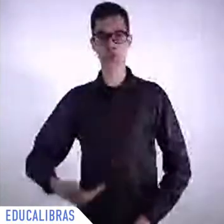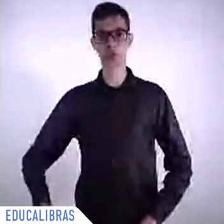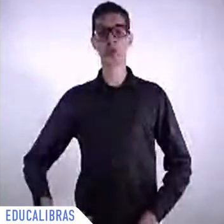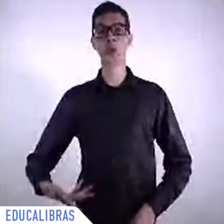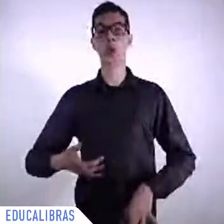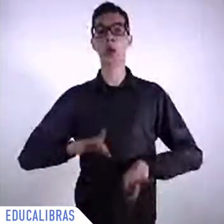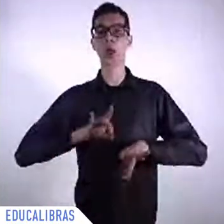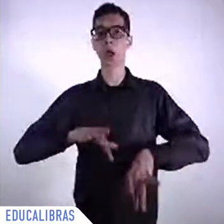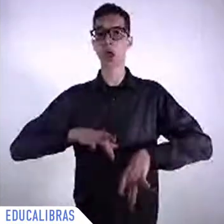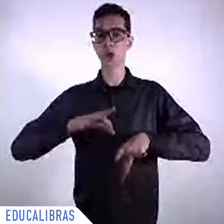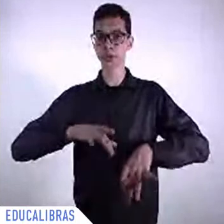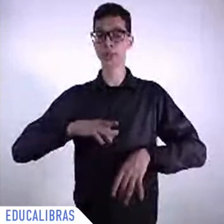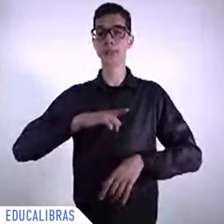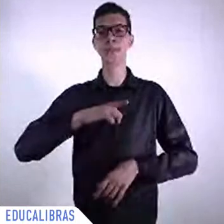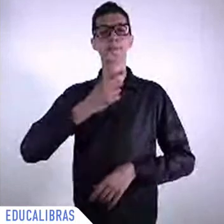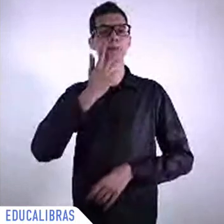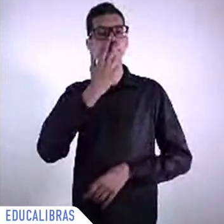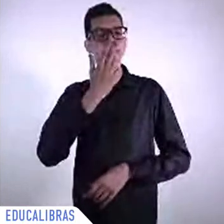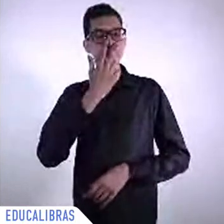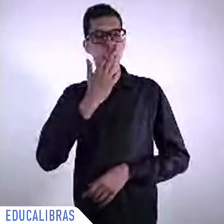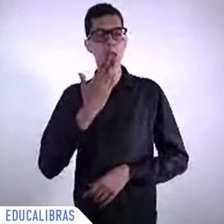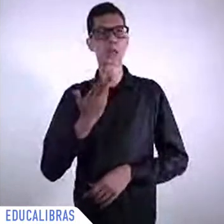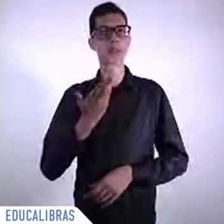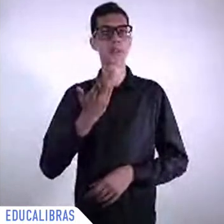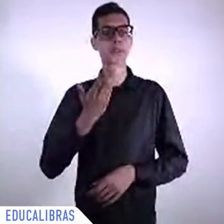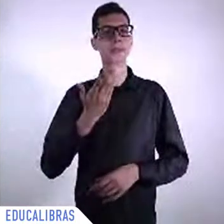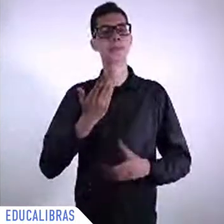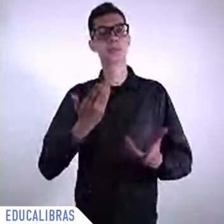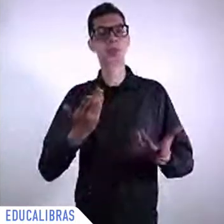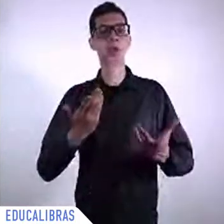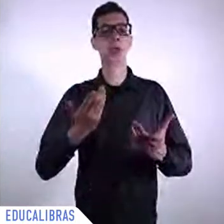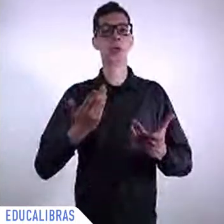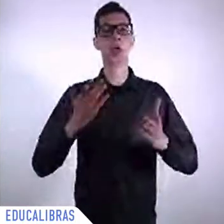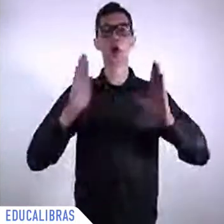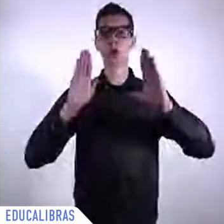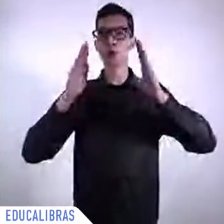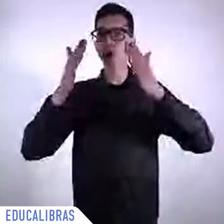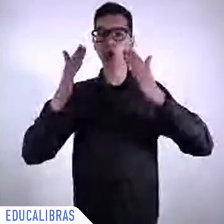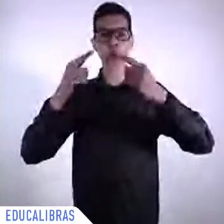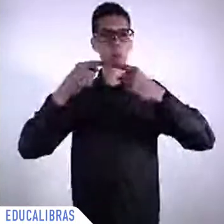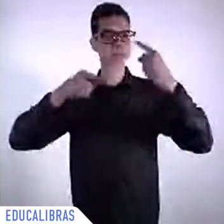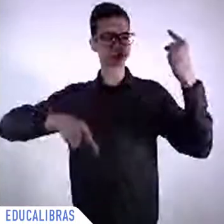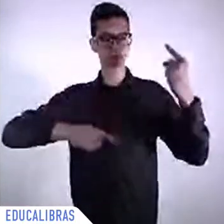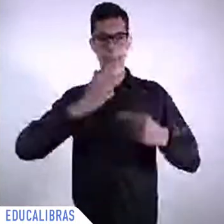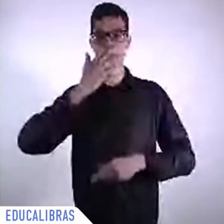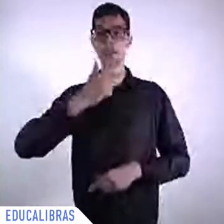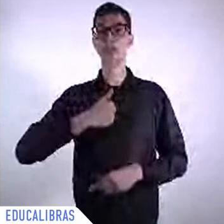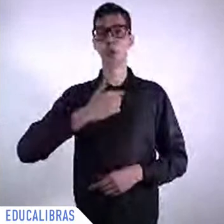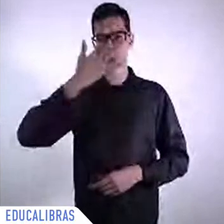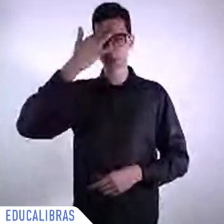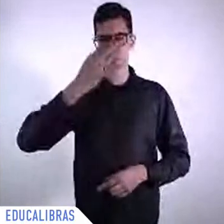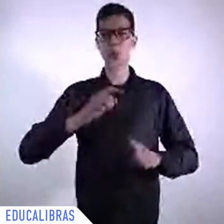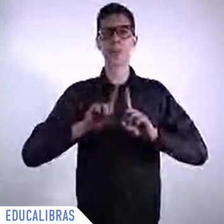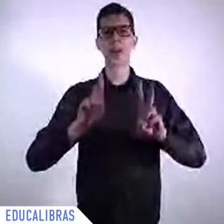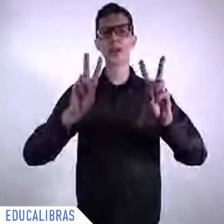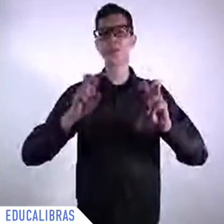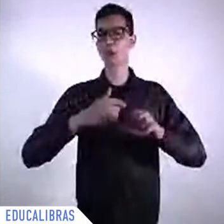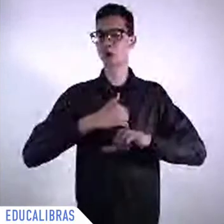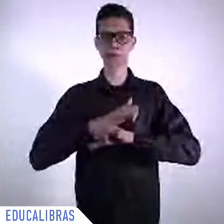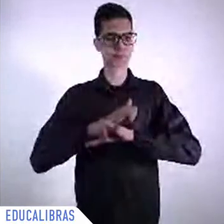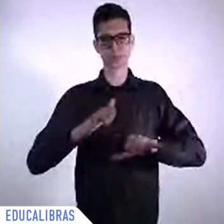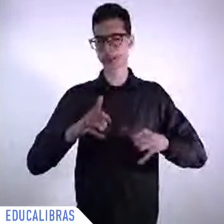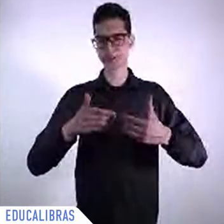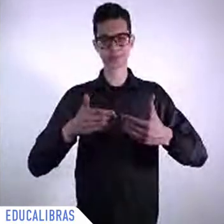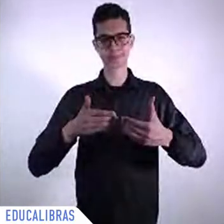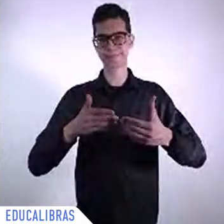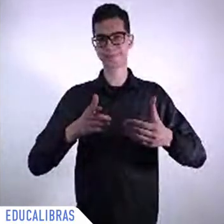why, but I don't want to mention, but something called the Canberra Commission for the Total Elimination of Nuclear Weapons. And later on,